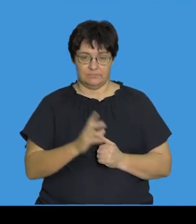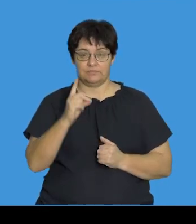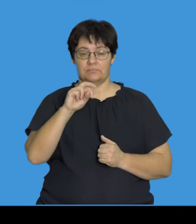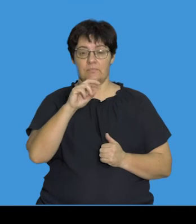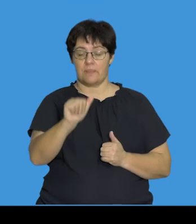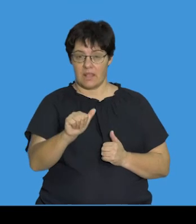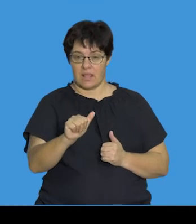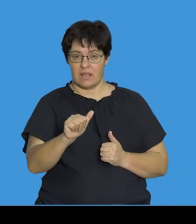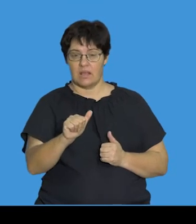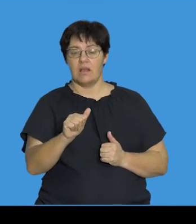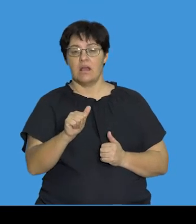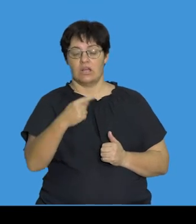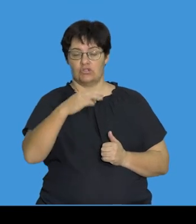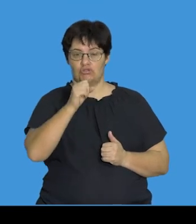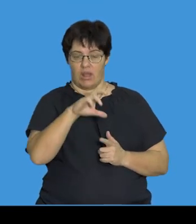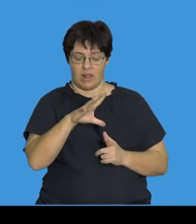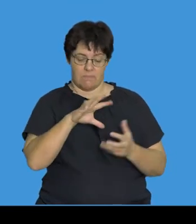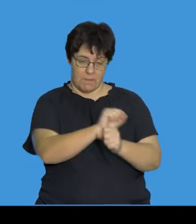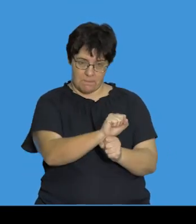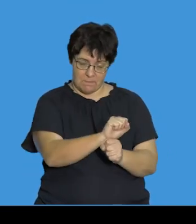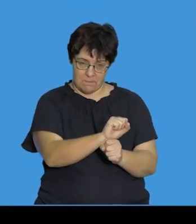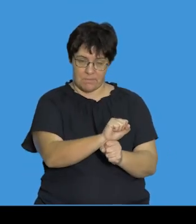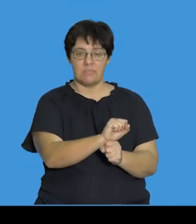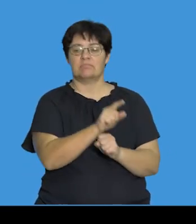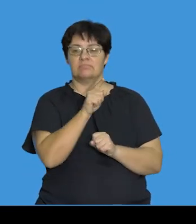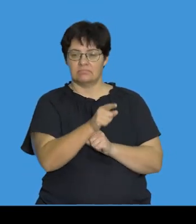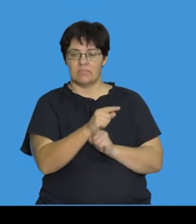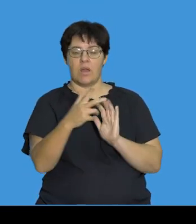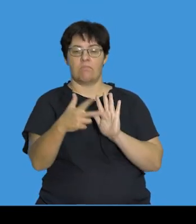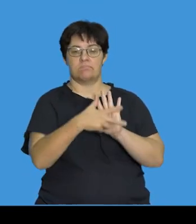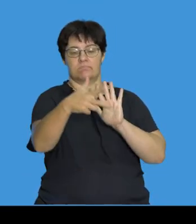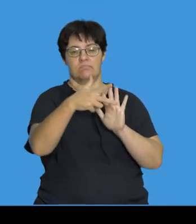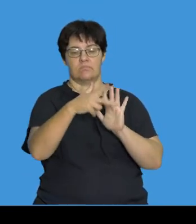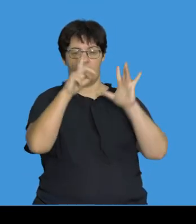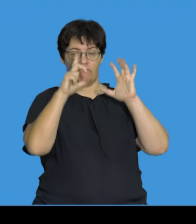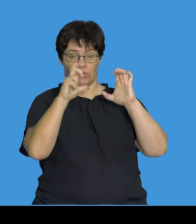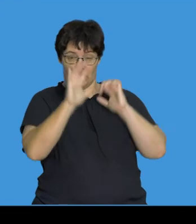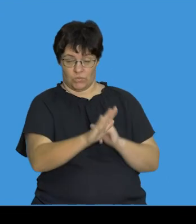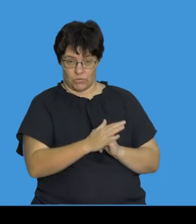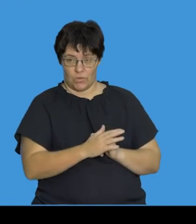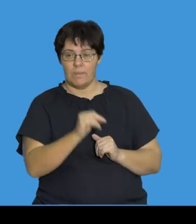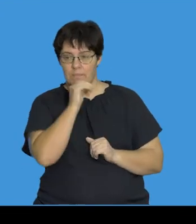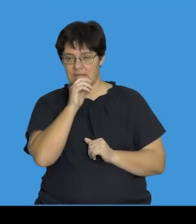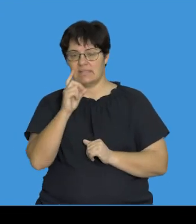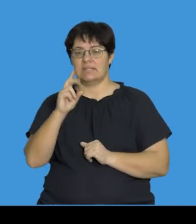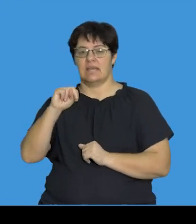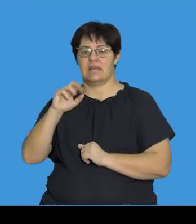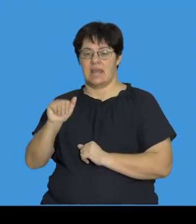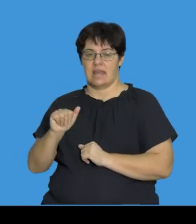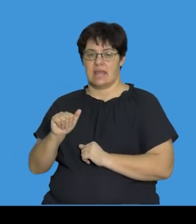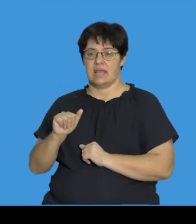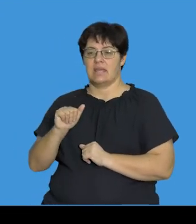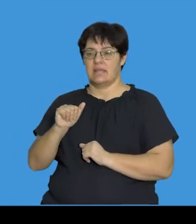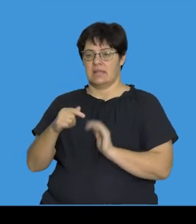The DNA is then trapped in a gel and that is then photographed to produce what we refer to as a DNA